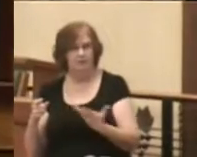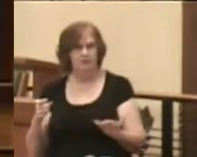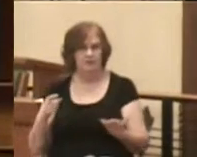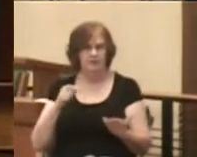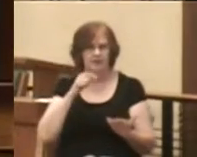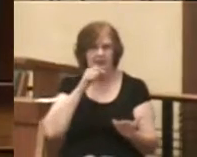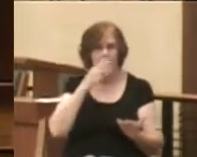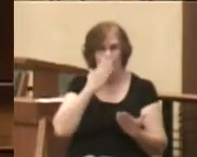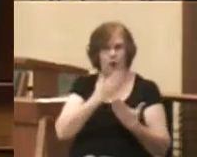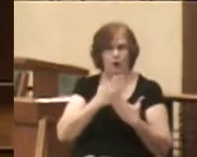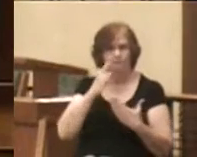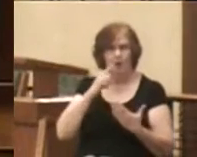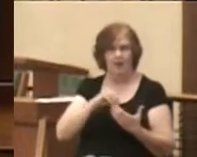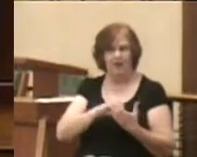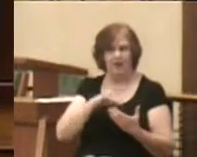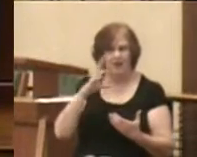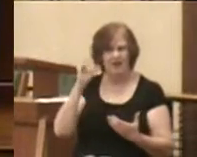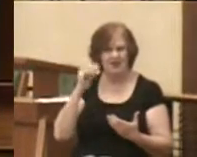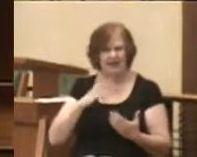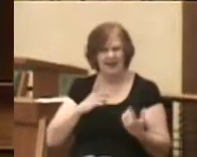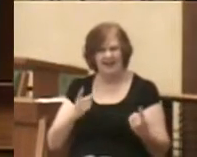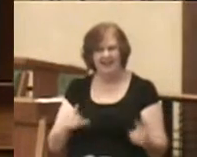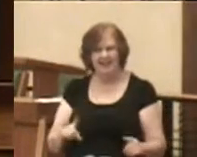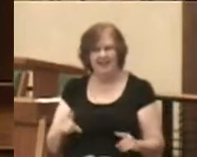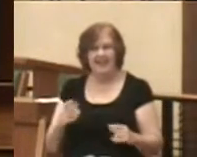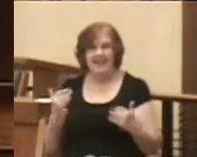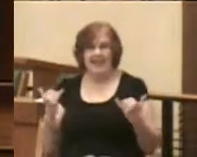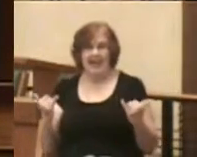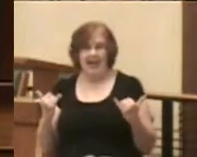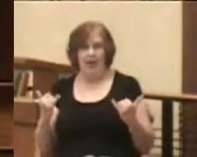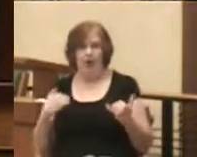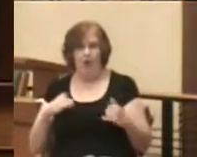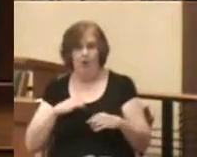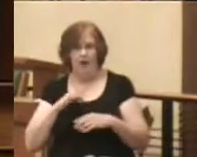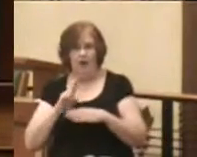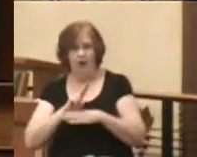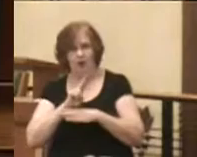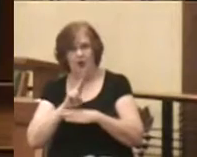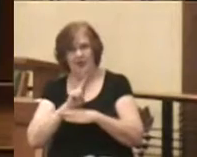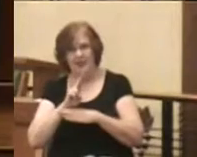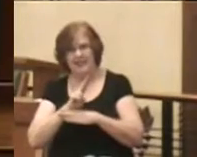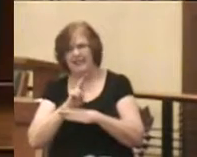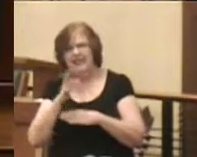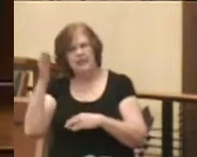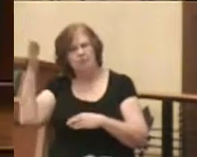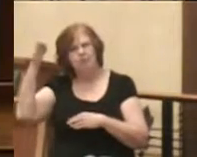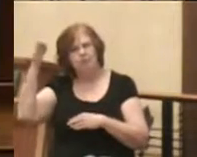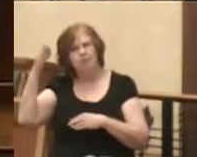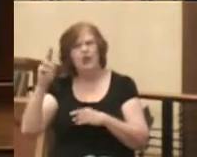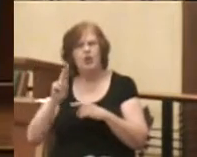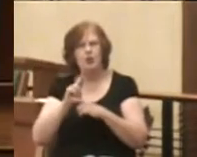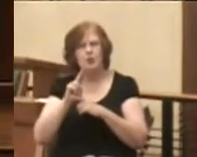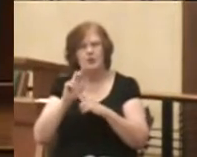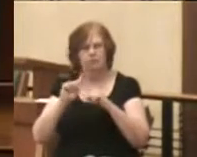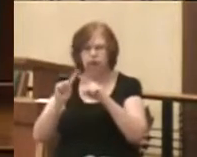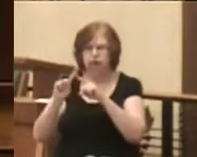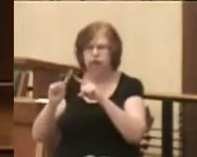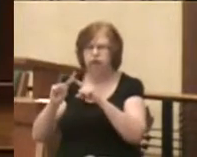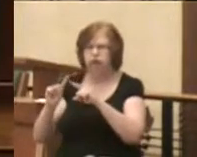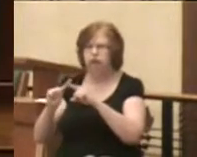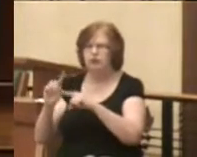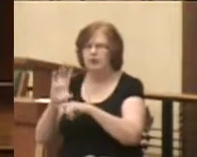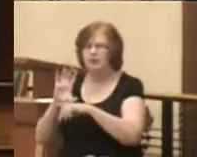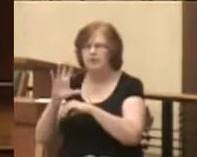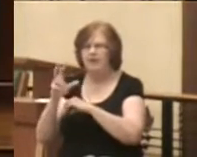We at Bethel have now gone back to a lectionary series that is used by a large segment of Christianity. After five